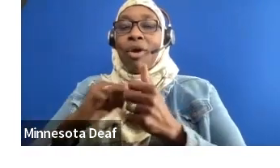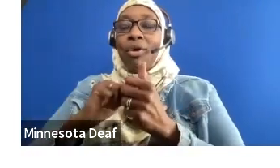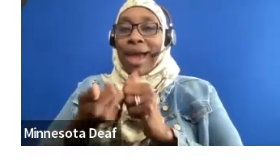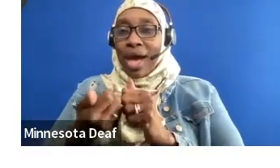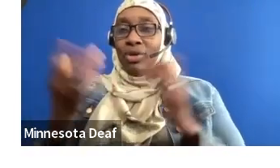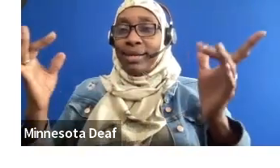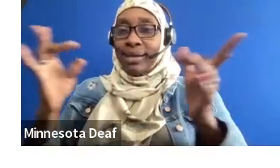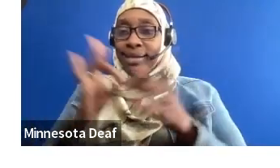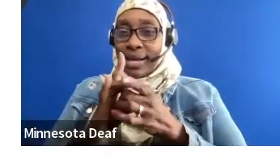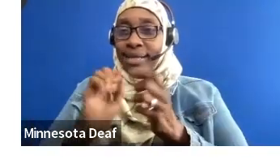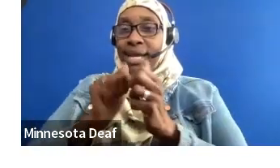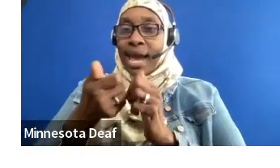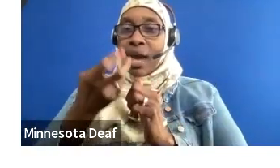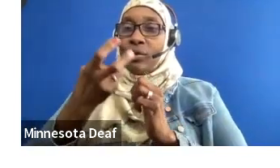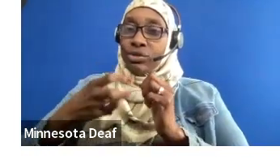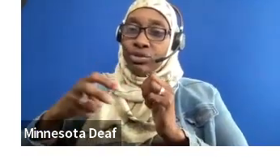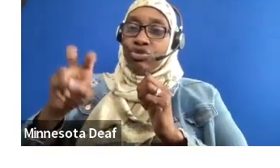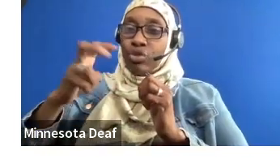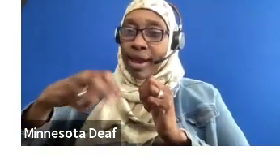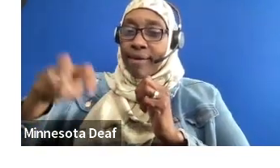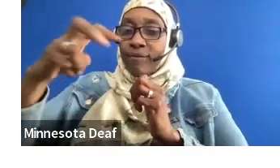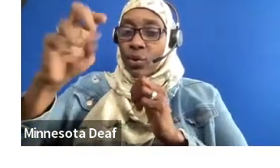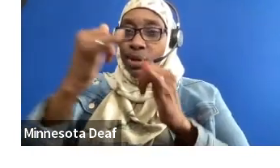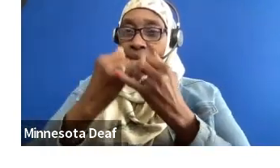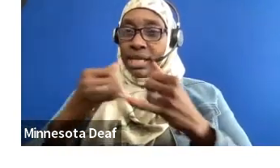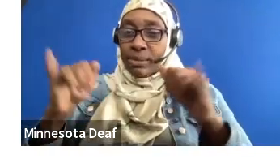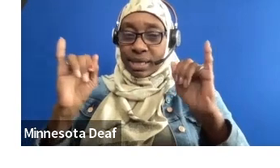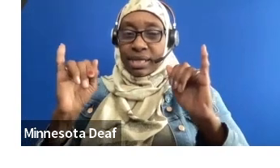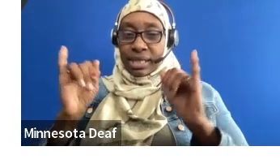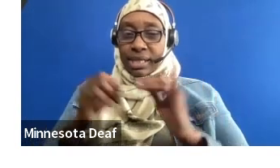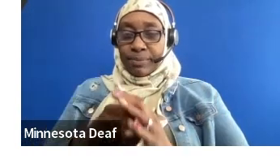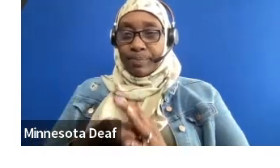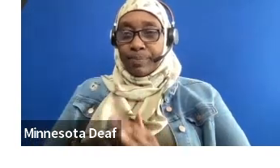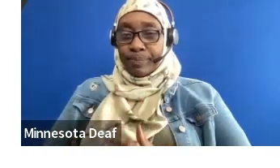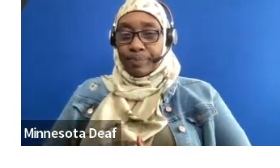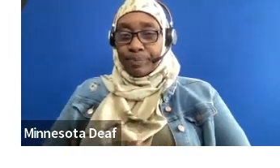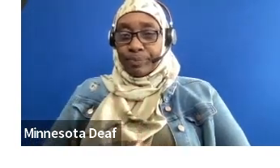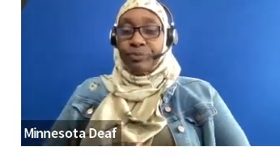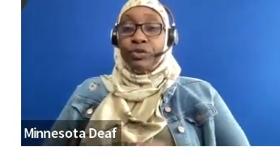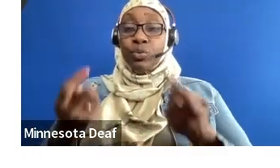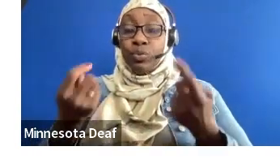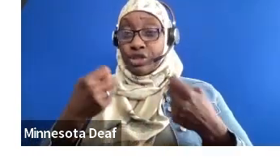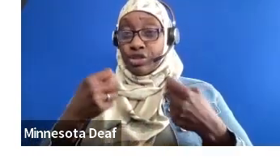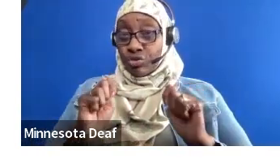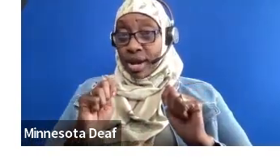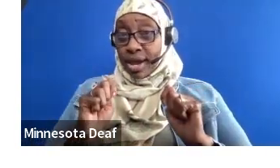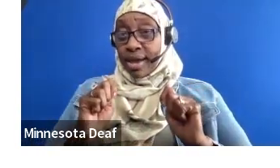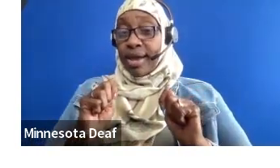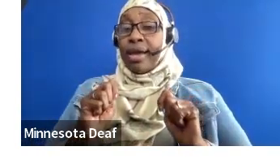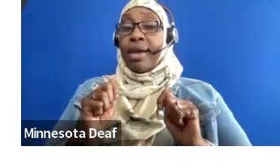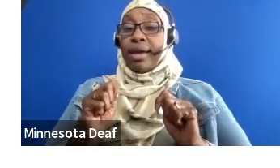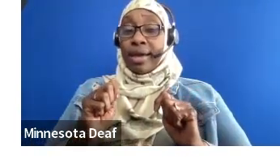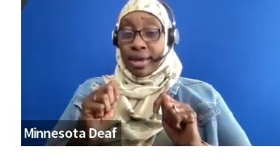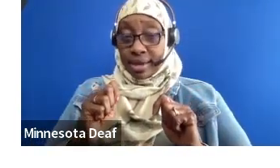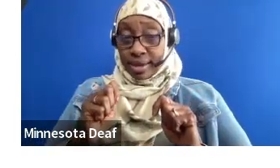with. You can go to them. You can learn from them how to do things like that. So we really try to bring in a bunch of different organizations